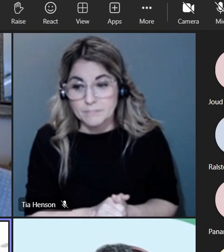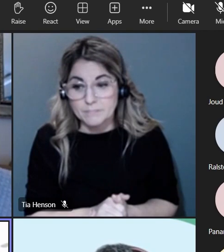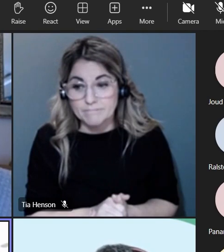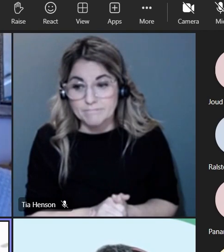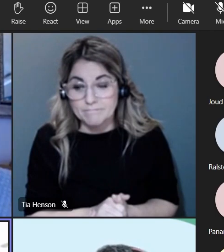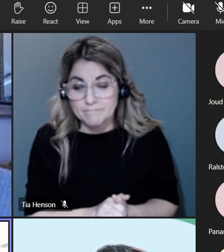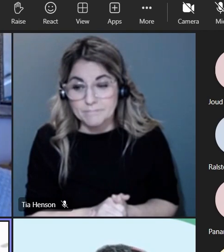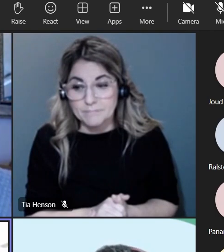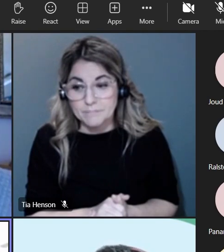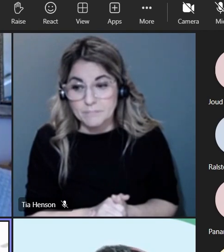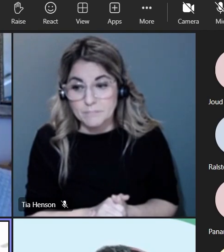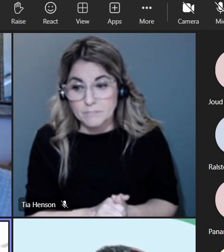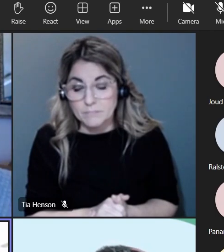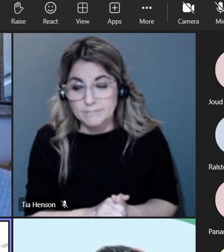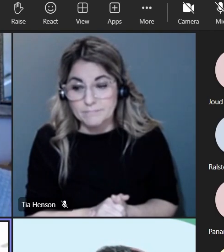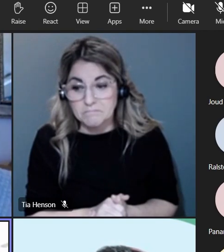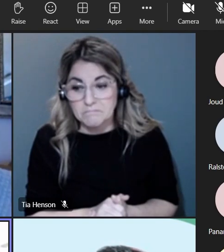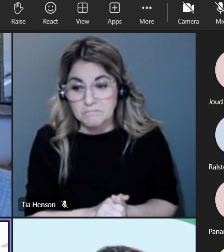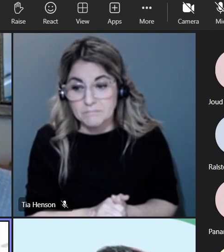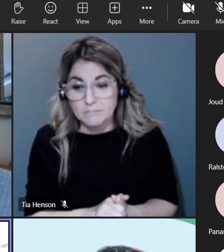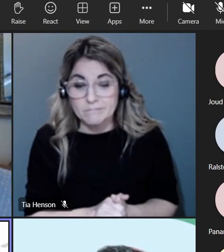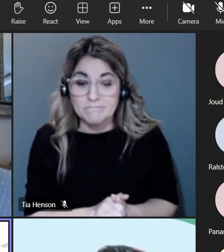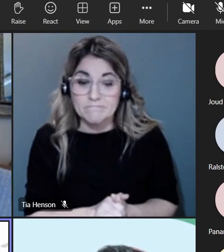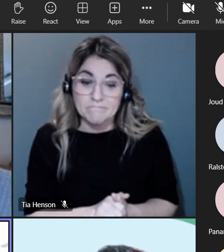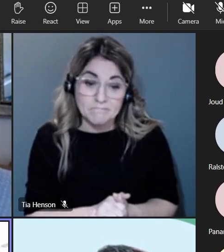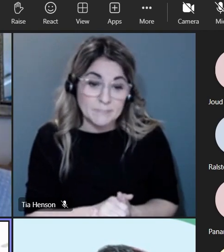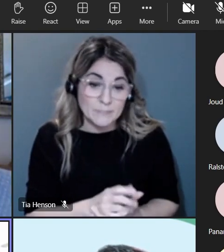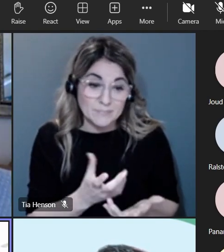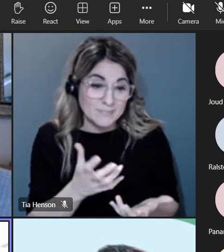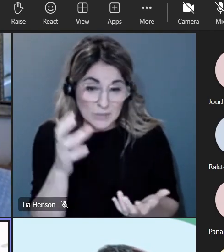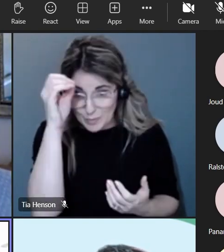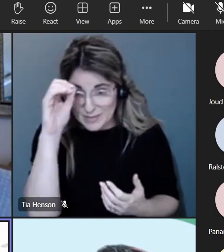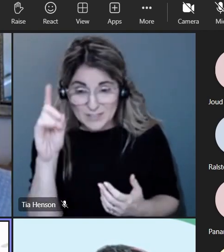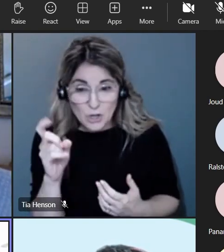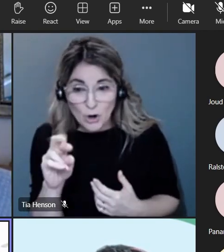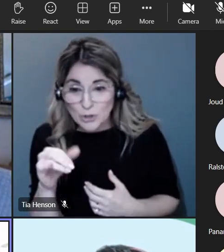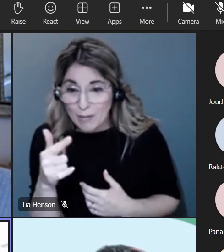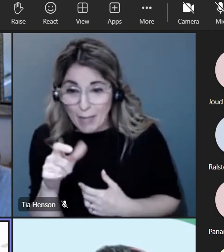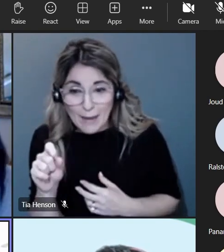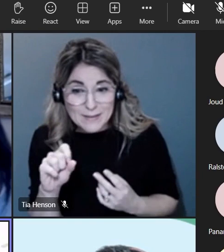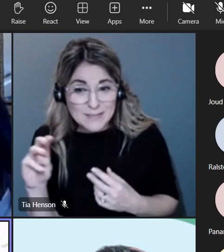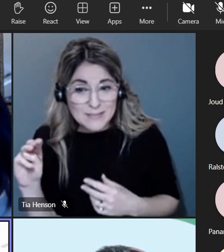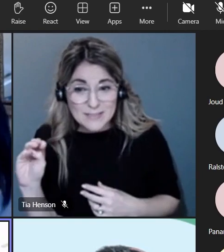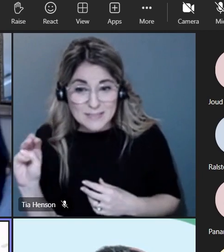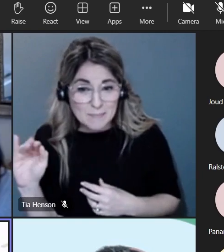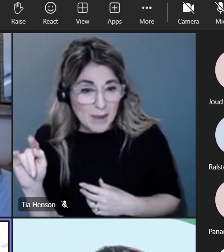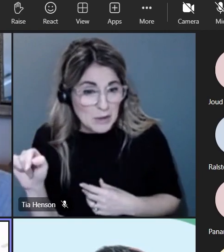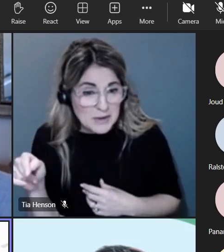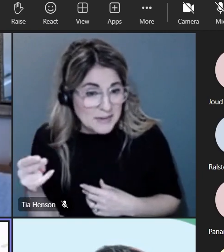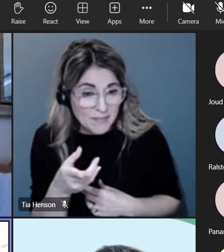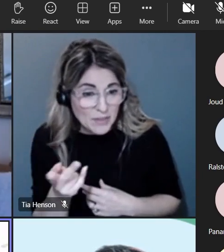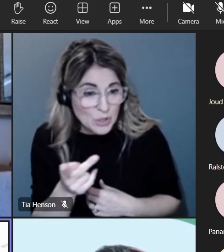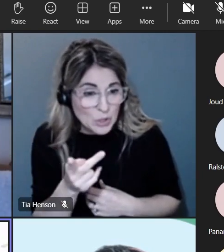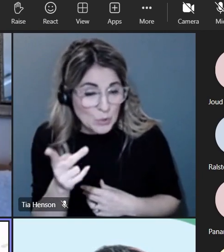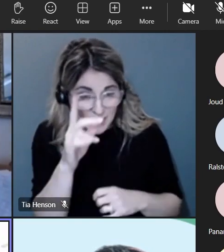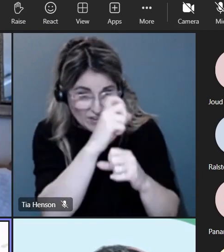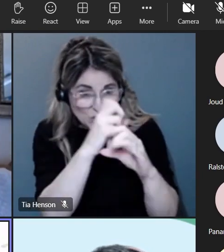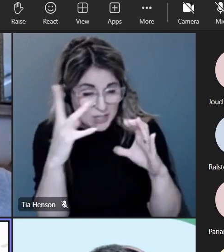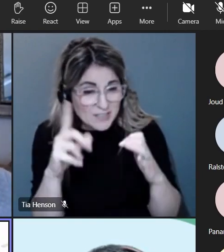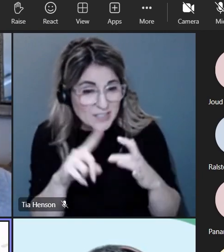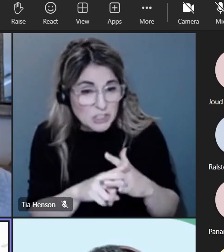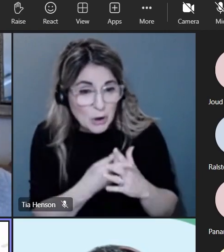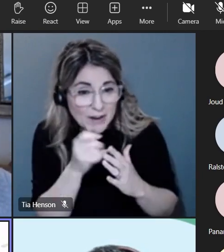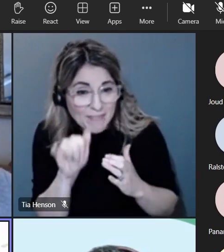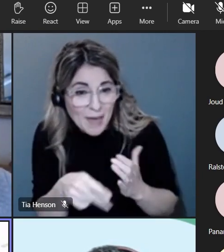that's for anybody really dr glass or meredith i don't know if you guys were envisioning maybe starting